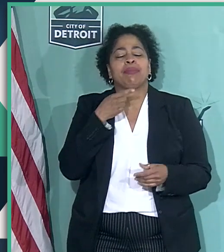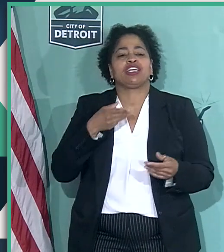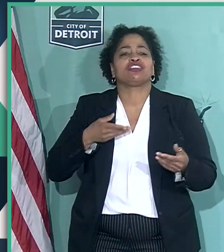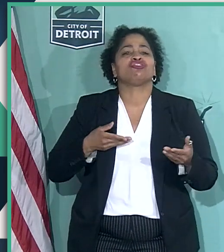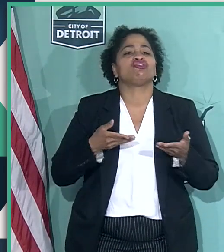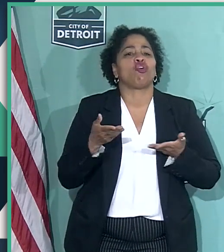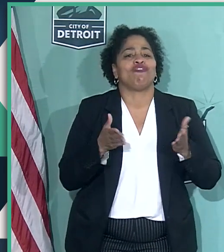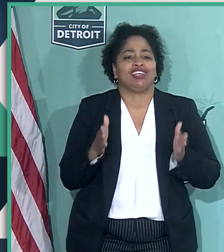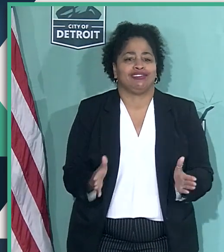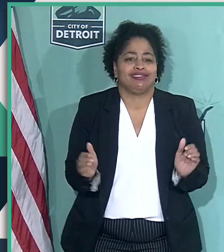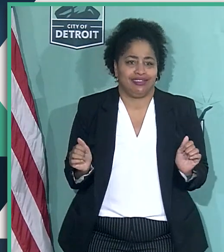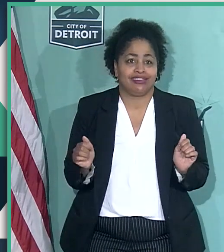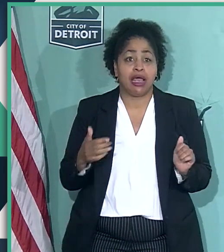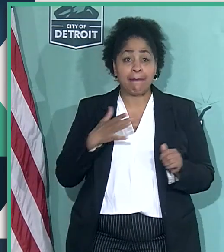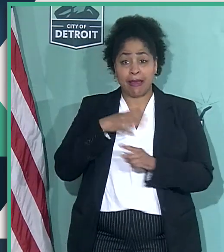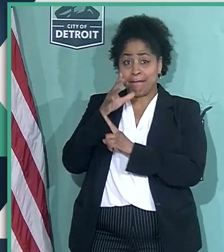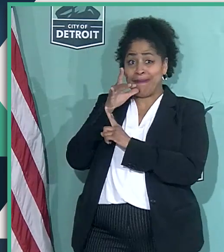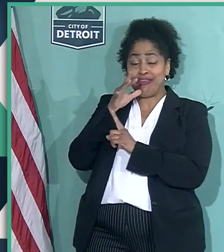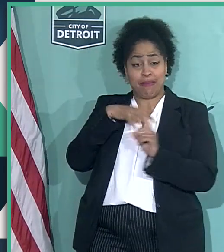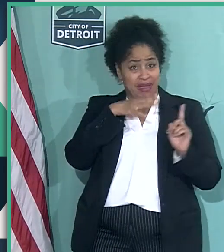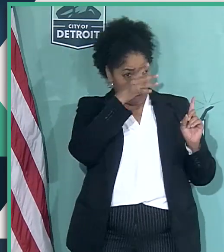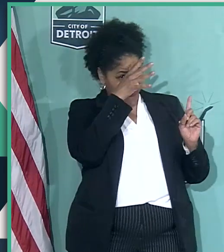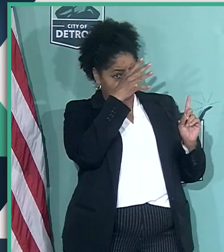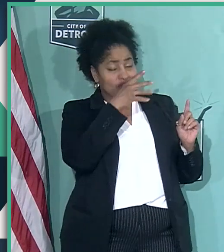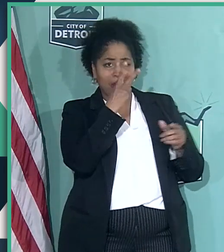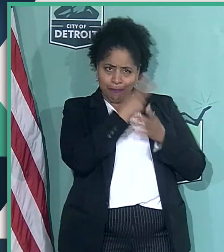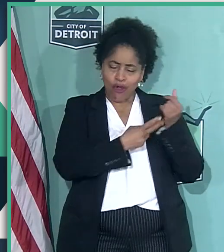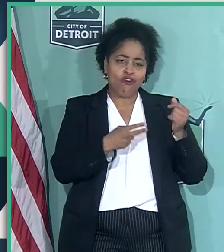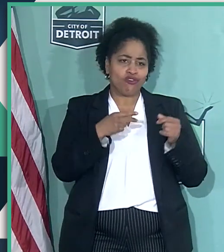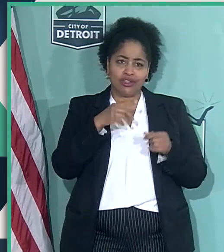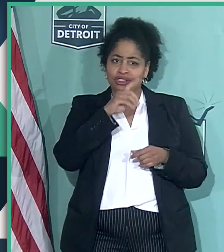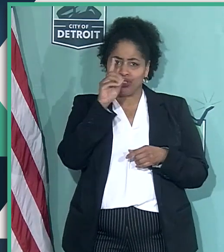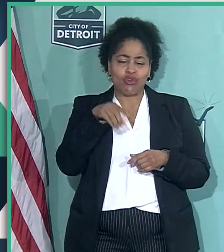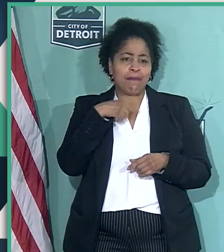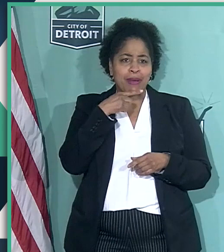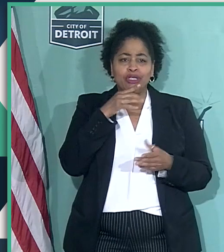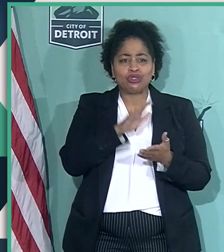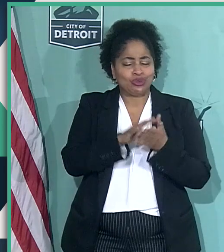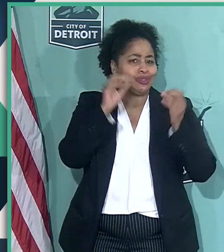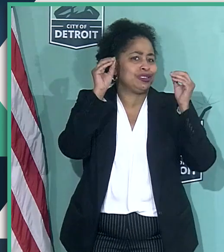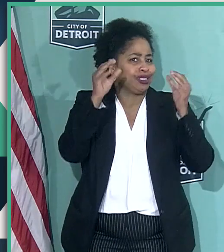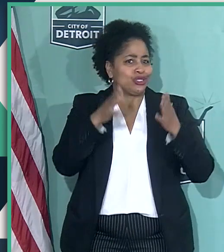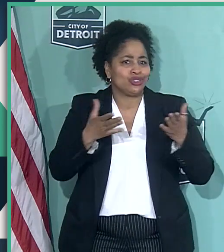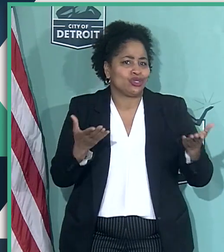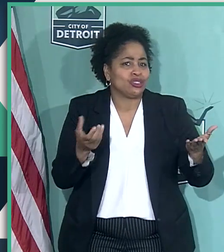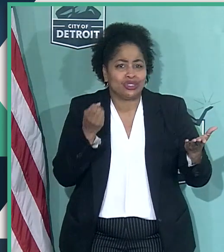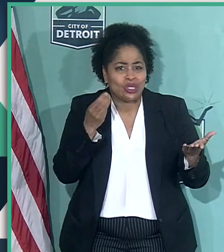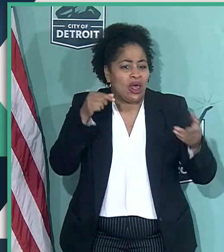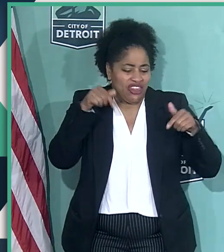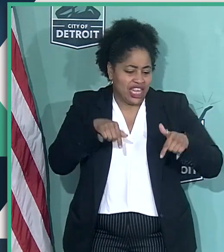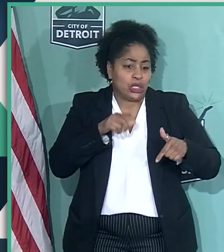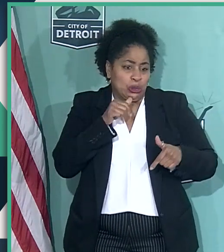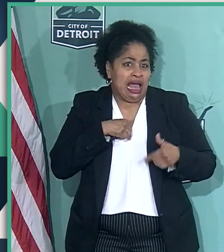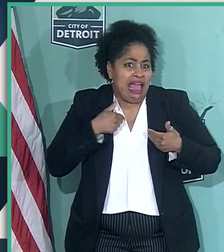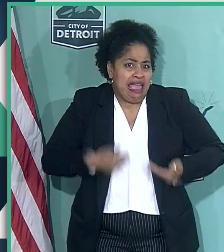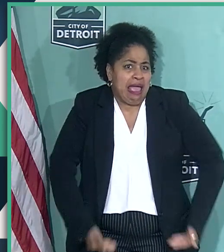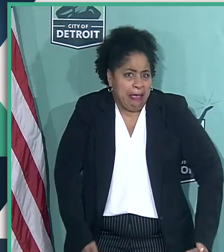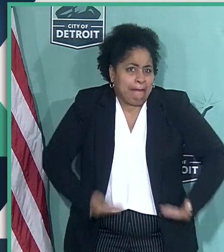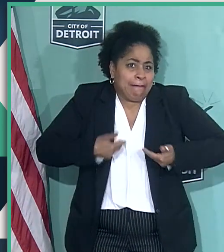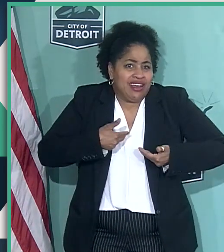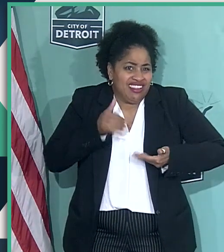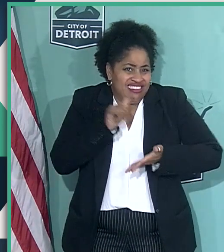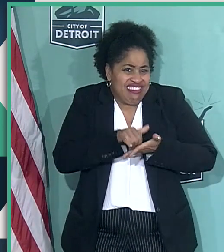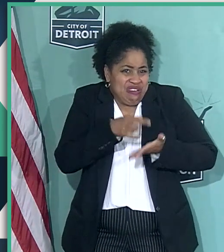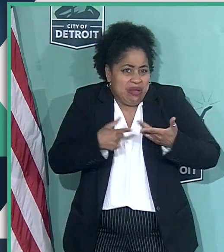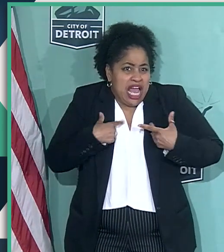My mother and my father were both Detroit public school teachers. And so this is, this is who I am. This is what I